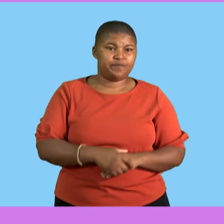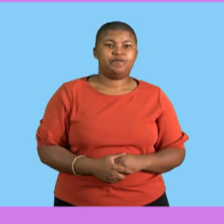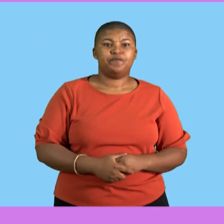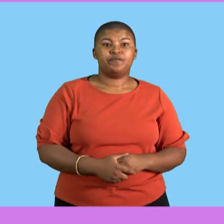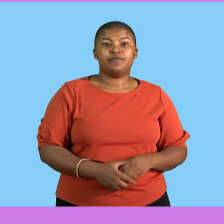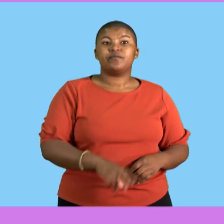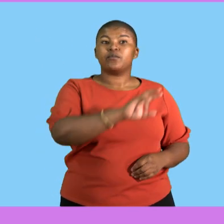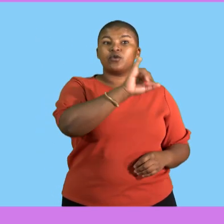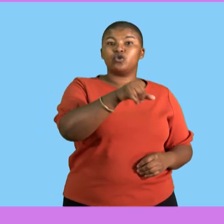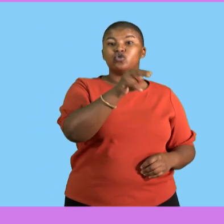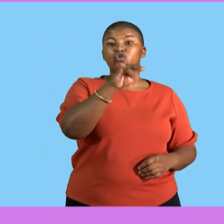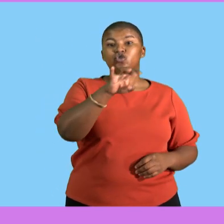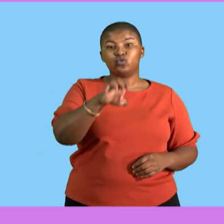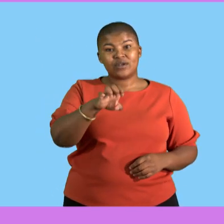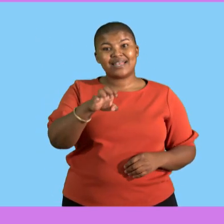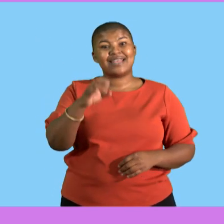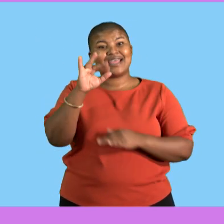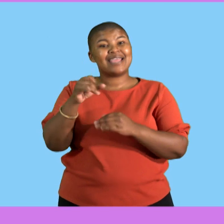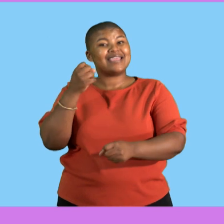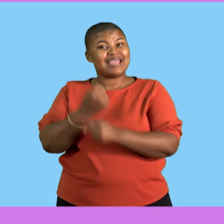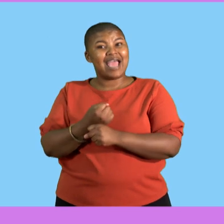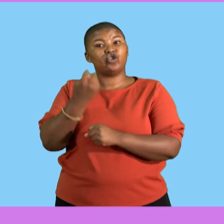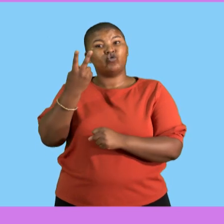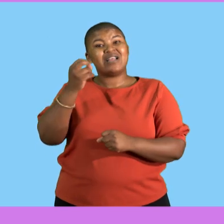was £99.99.